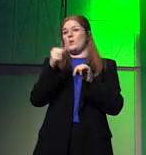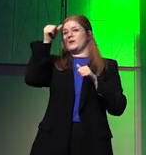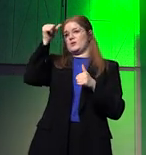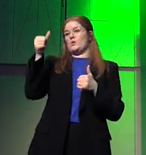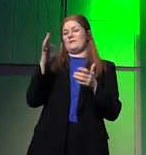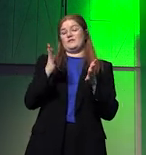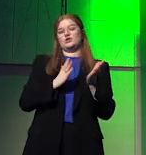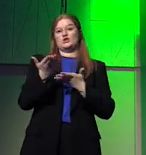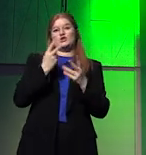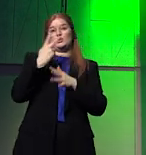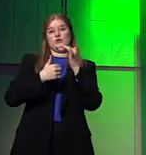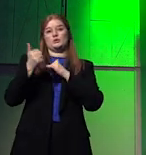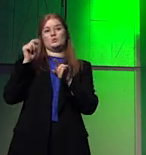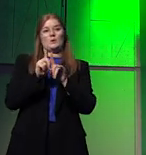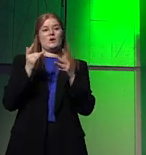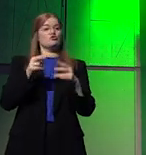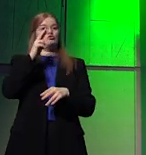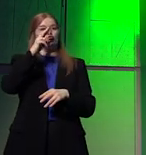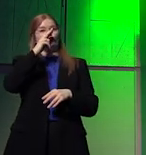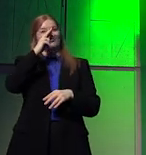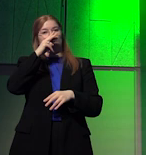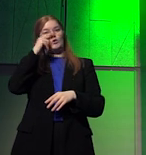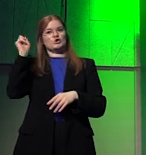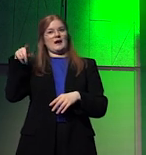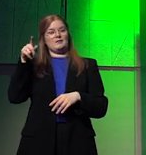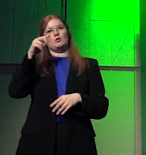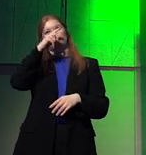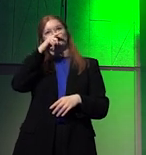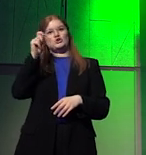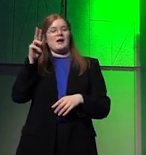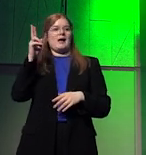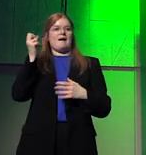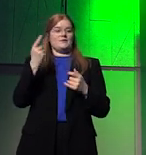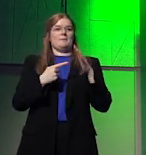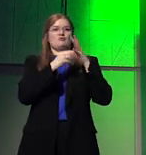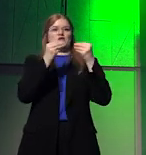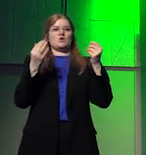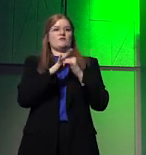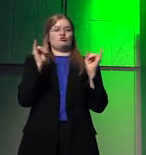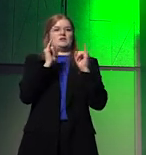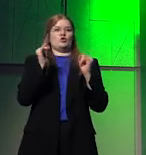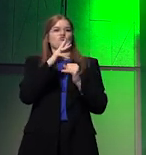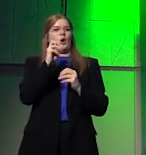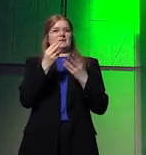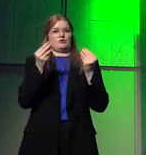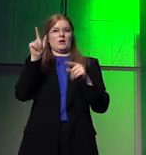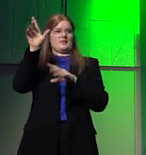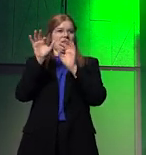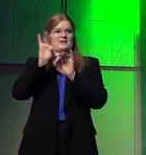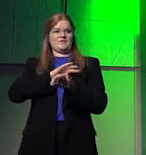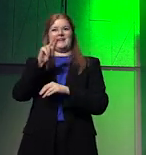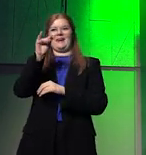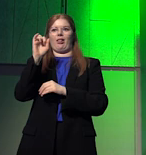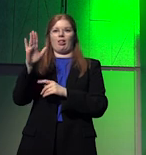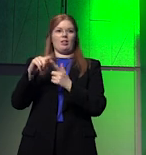and I had talked about it two years ago, that Russia has prime resources for critical raw materials at home, for nickel, for